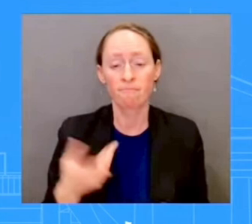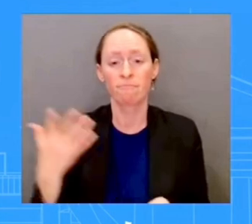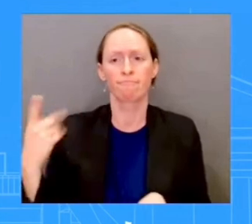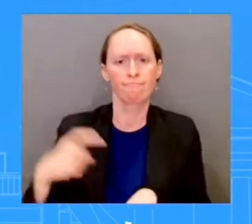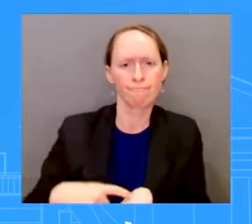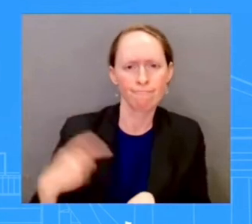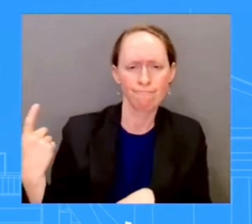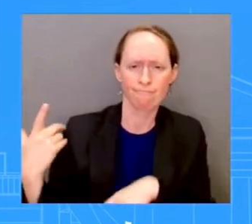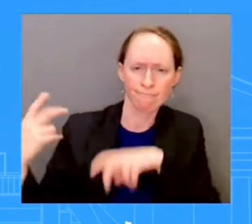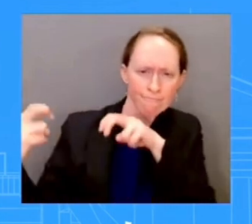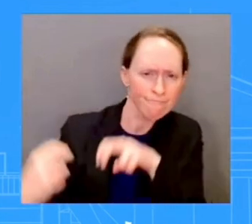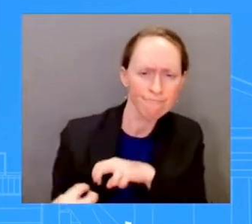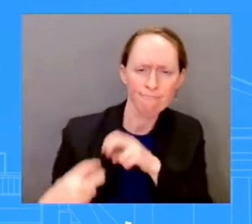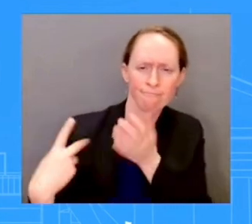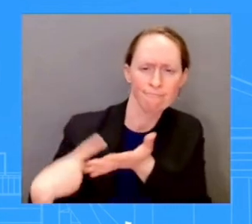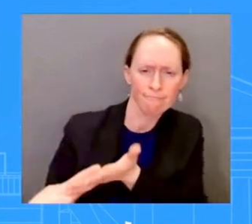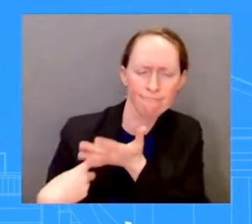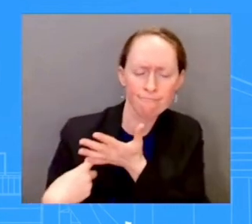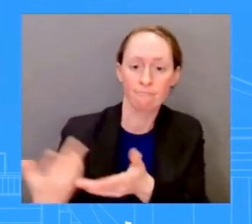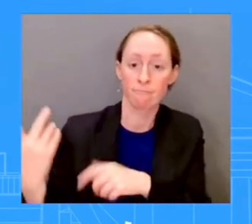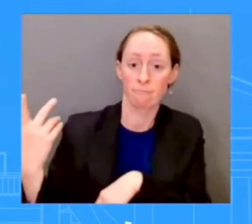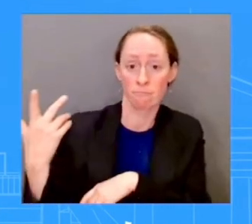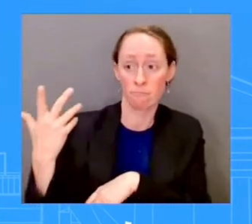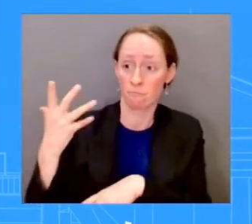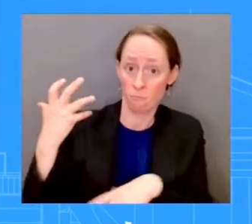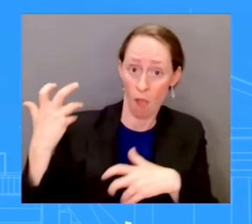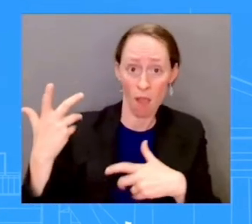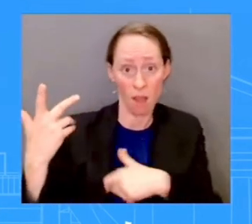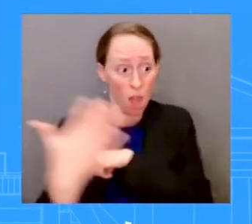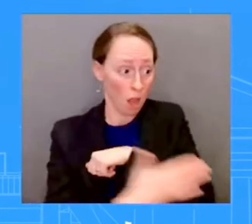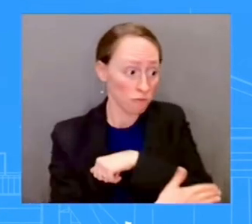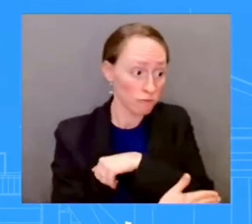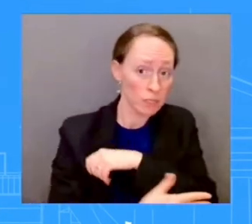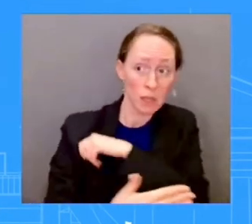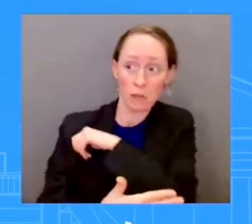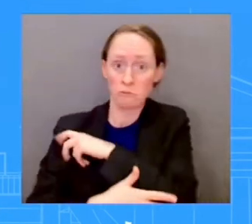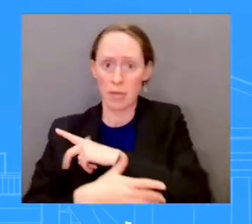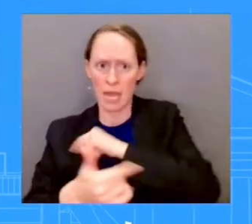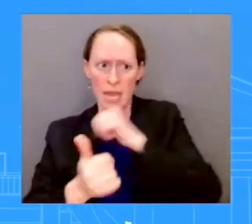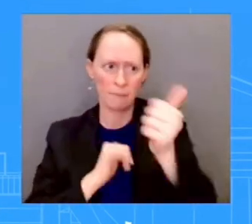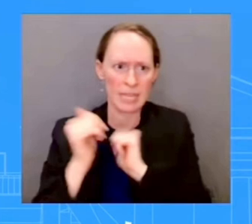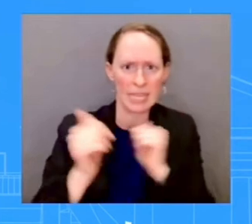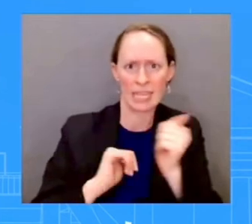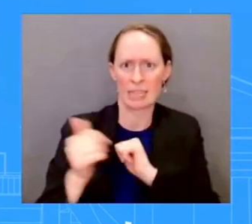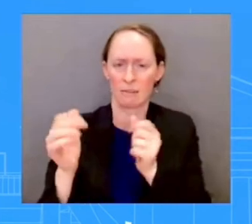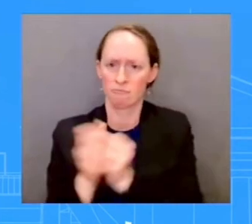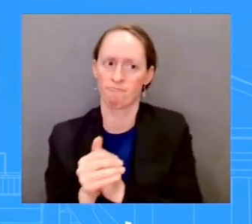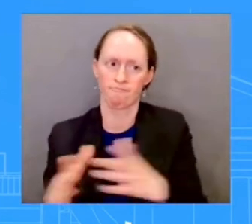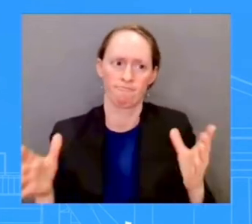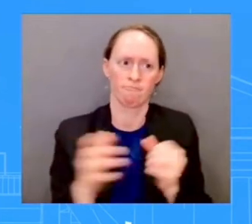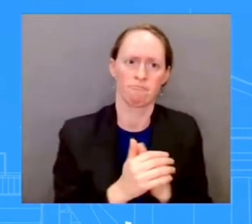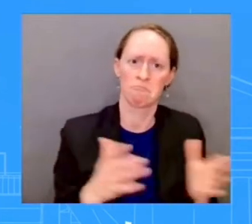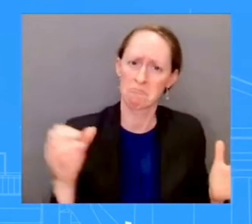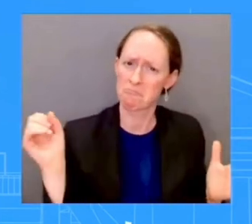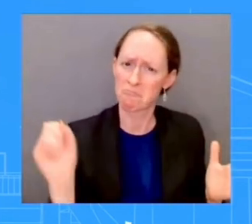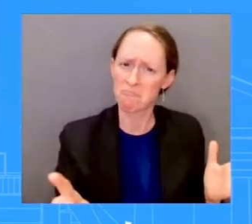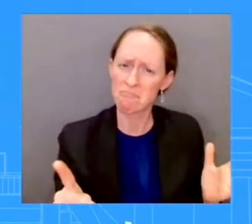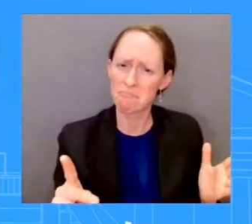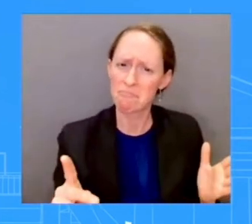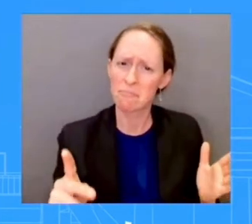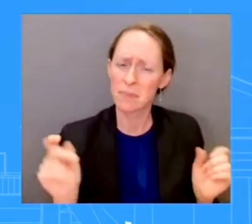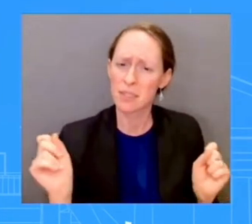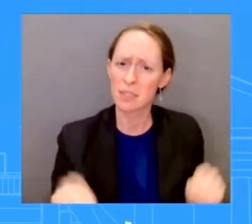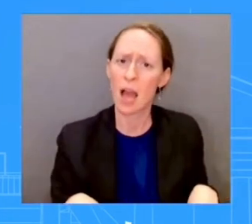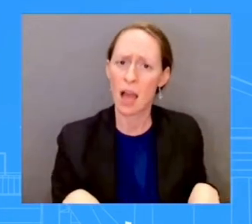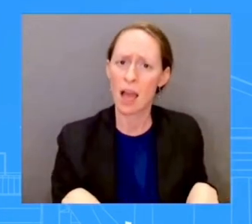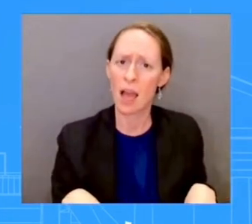what it means to manage these types of relationships. We welcome it. And we think it has been important to move forward in that direction. The Pressure